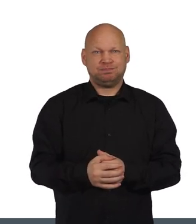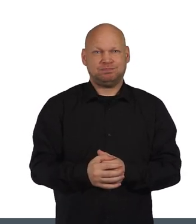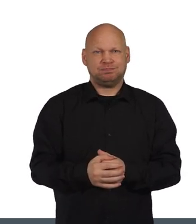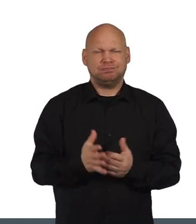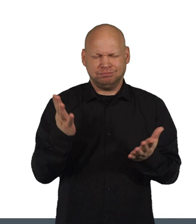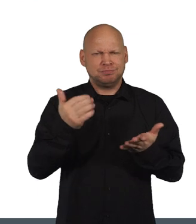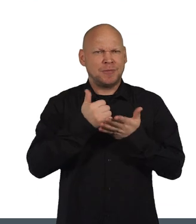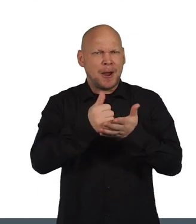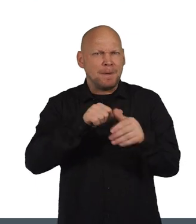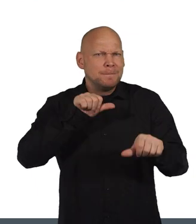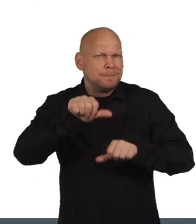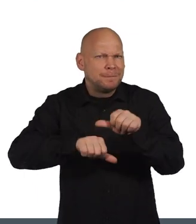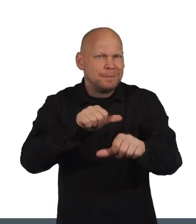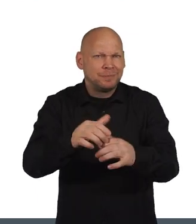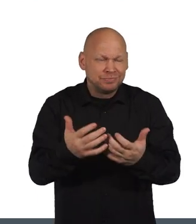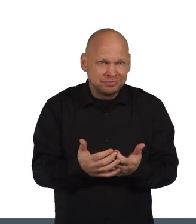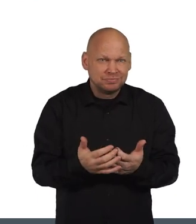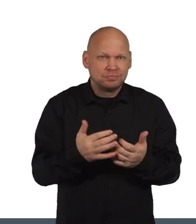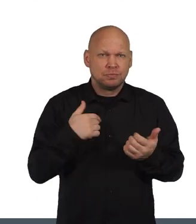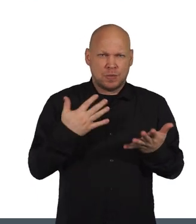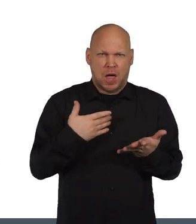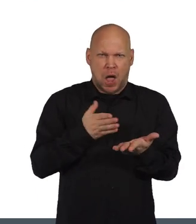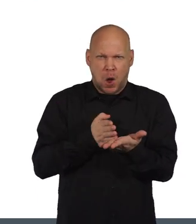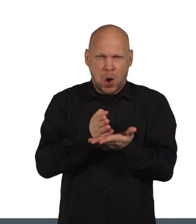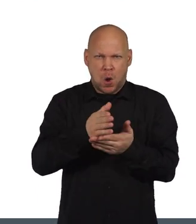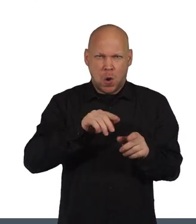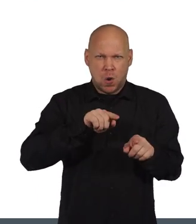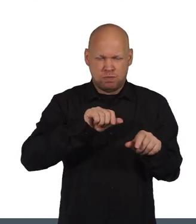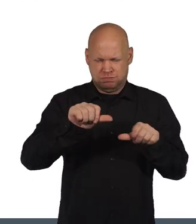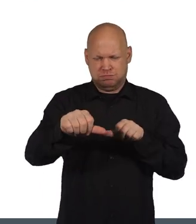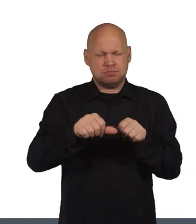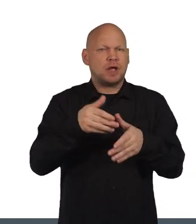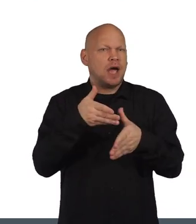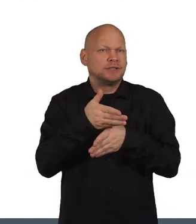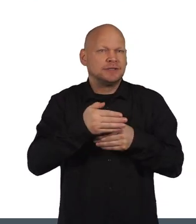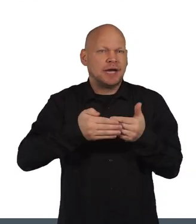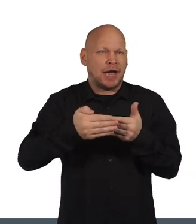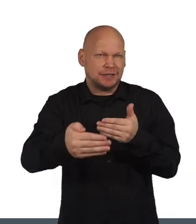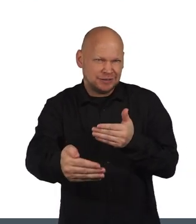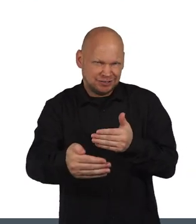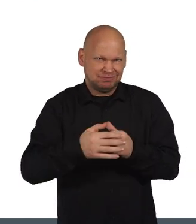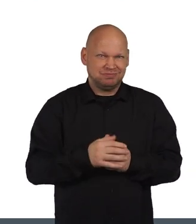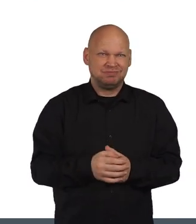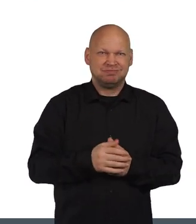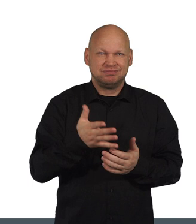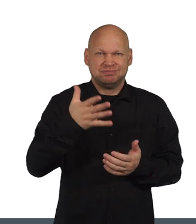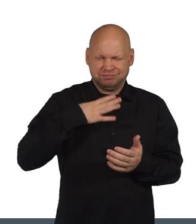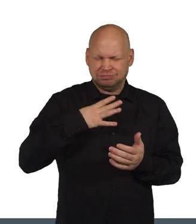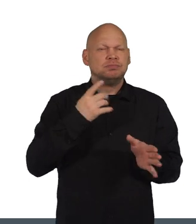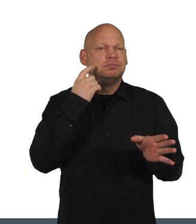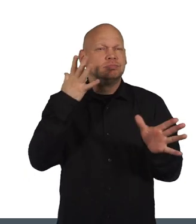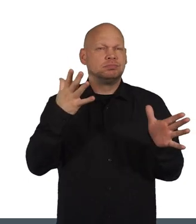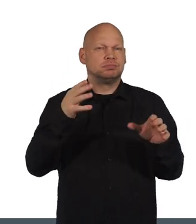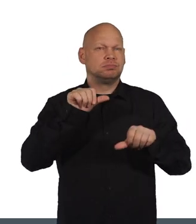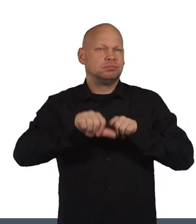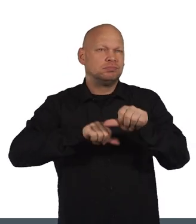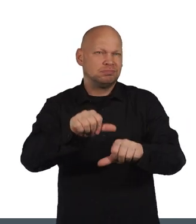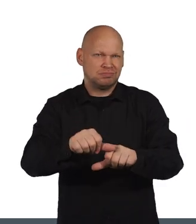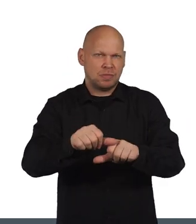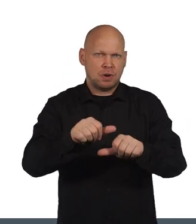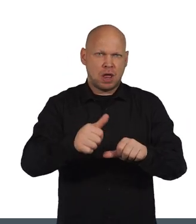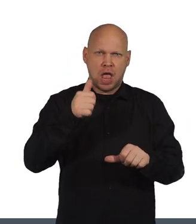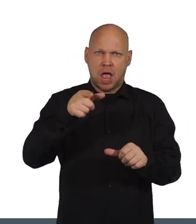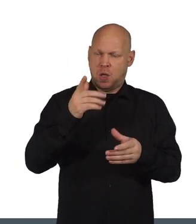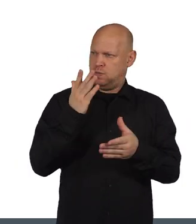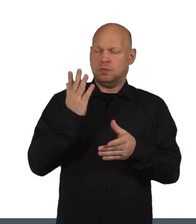To help you to do this, we're going to take you through a short exercise. It's essentially a simplified version of a